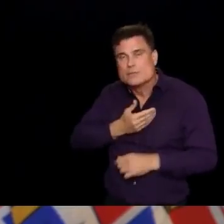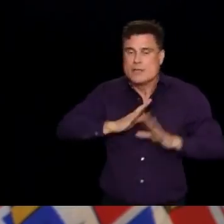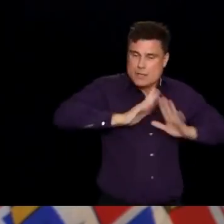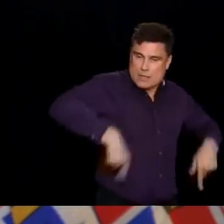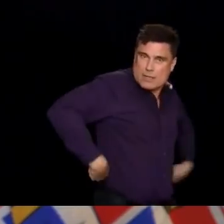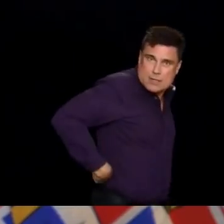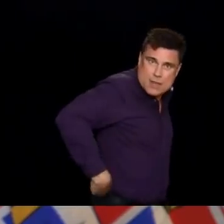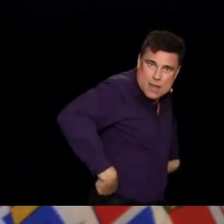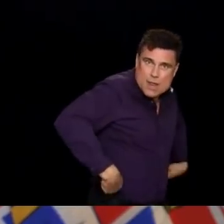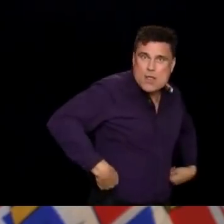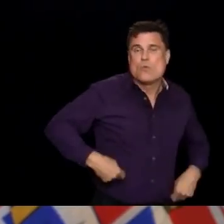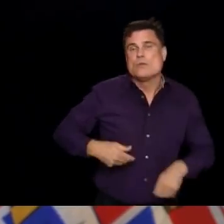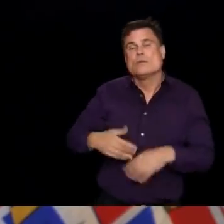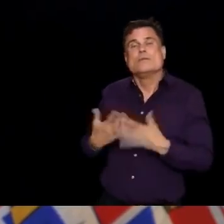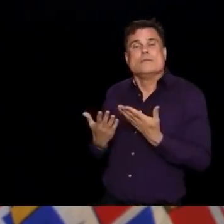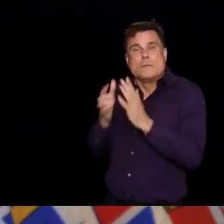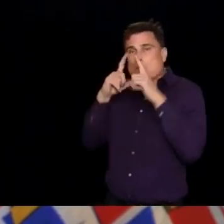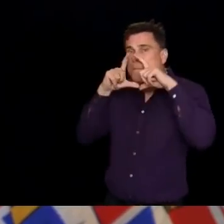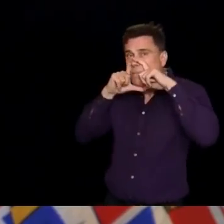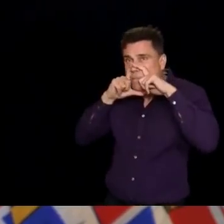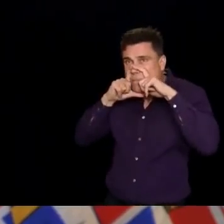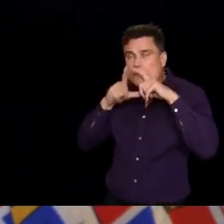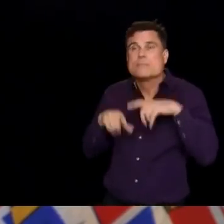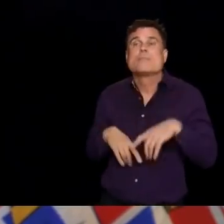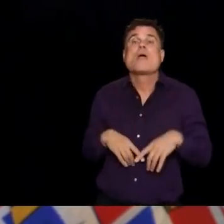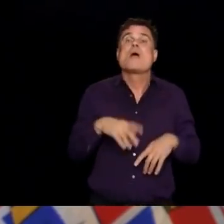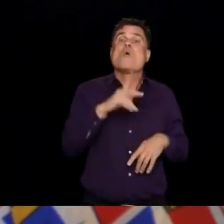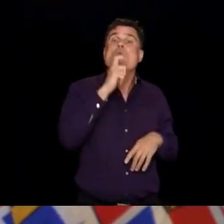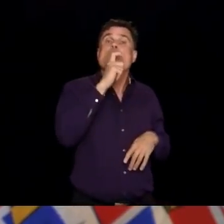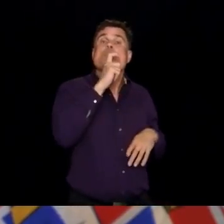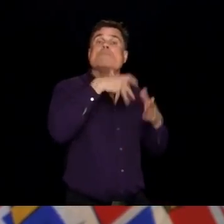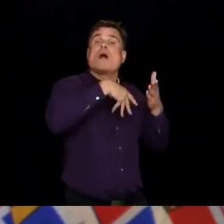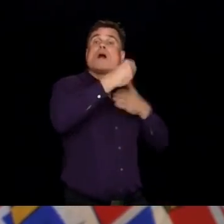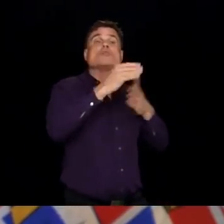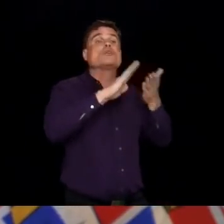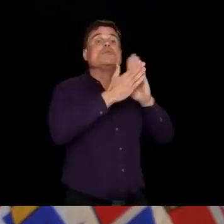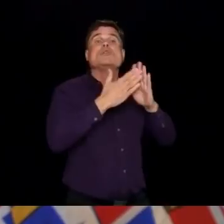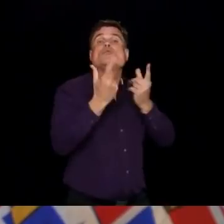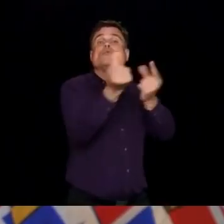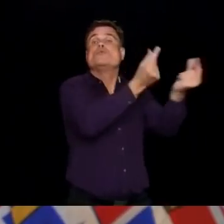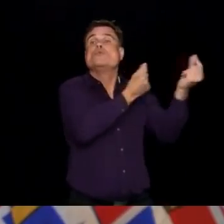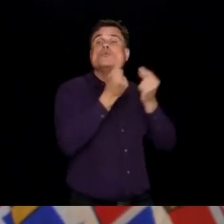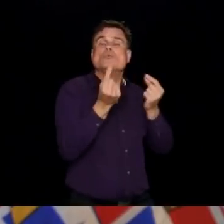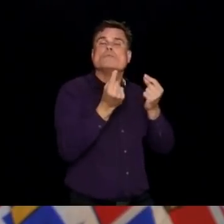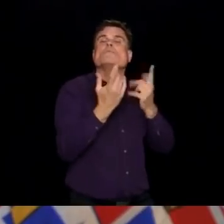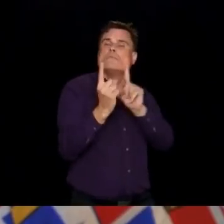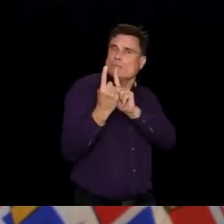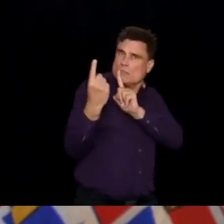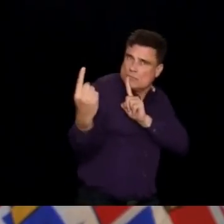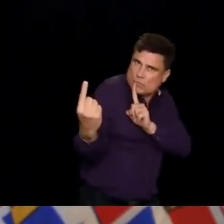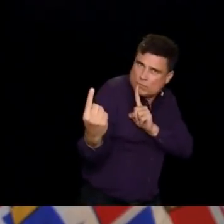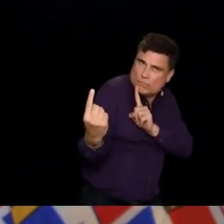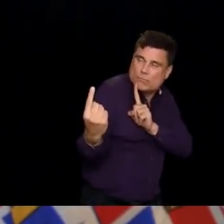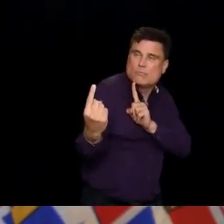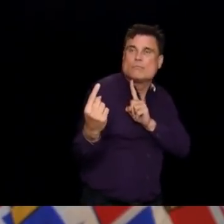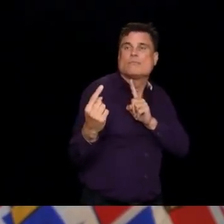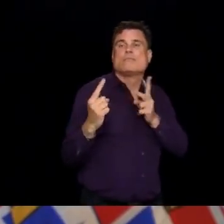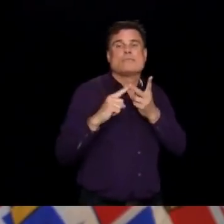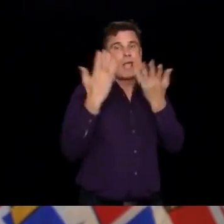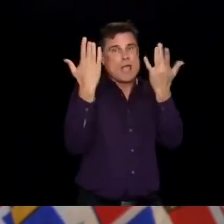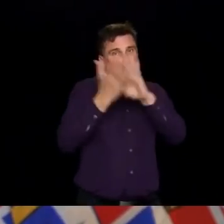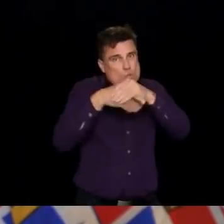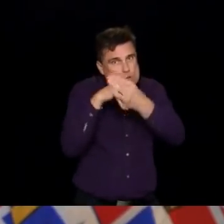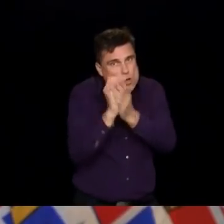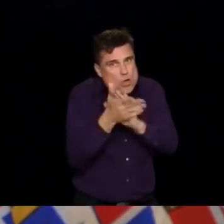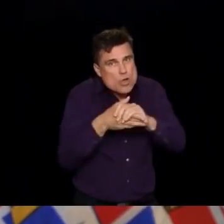community, and we've said this over and over again, that it is when you are in close contact with somebody within two metres, within one